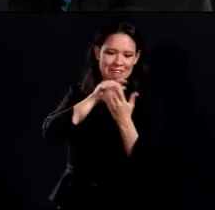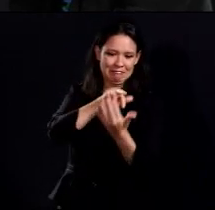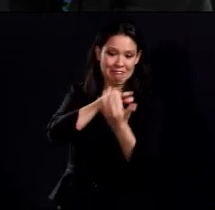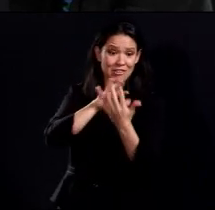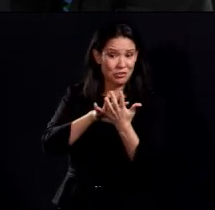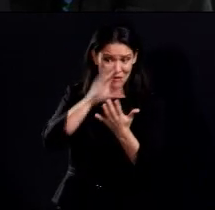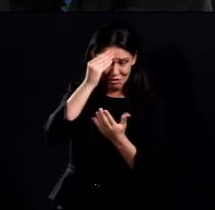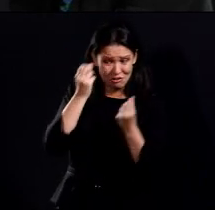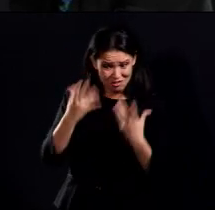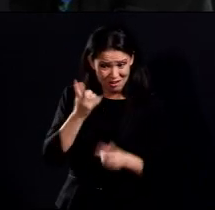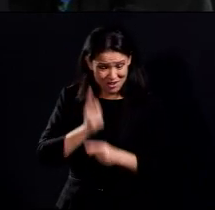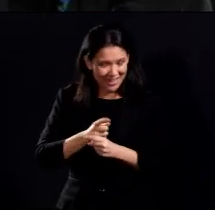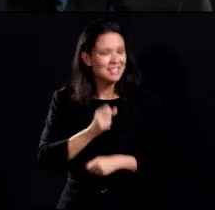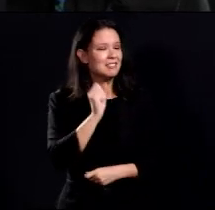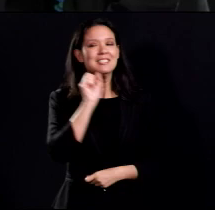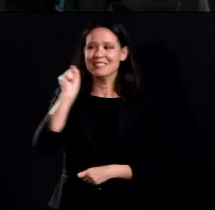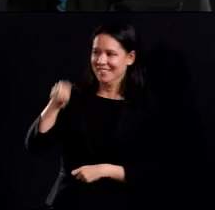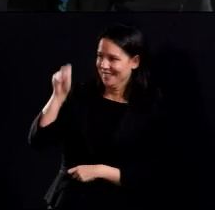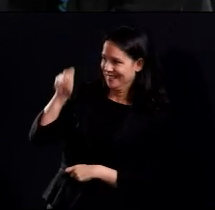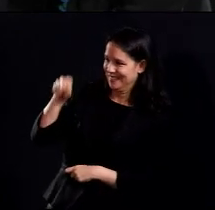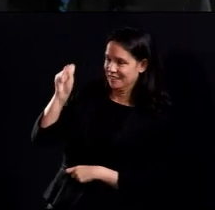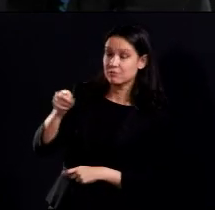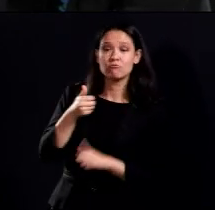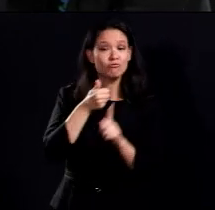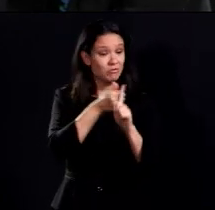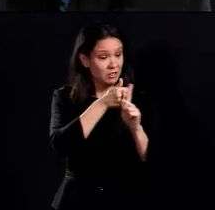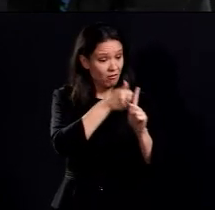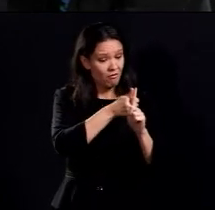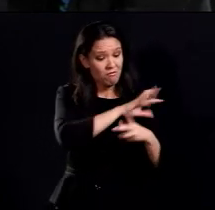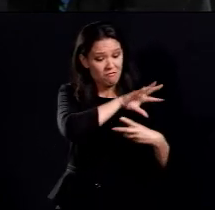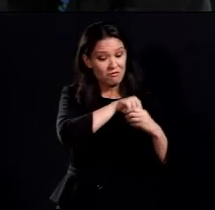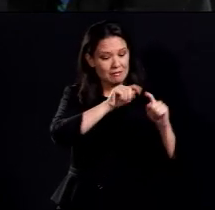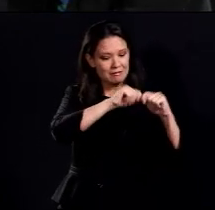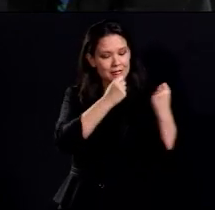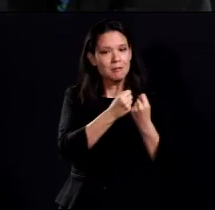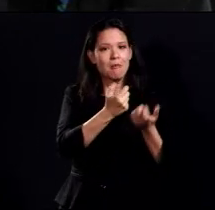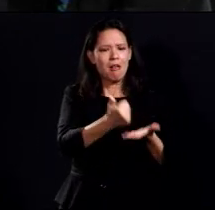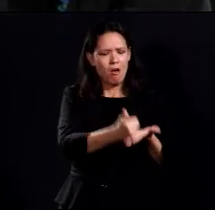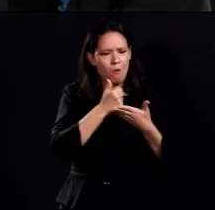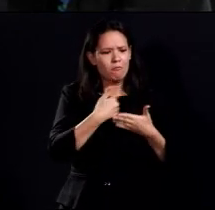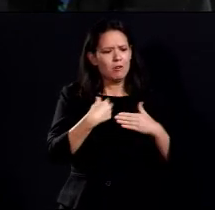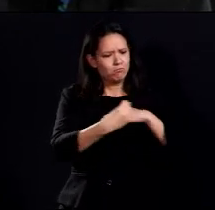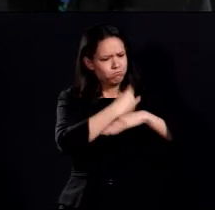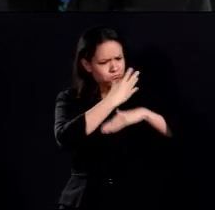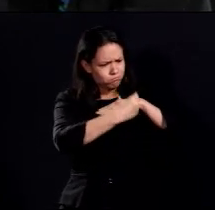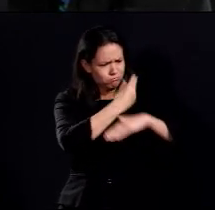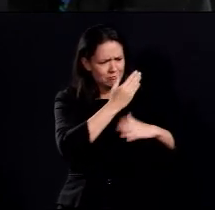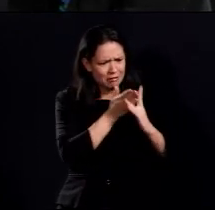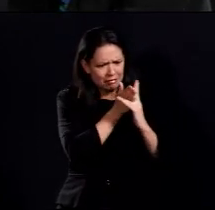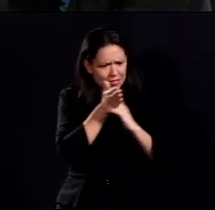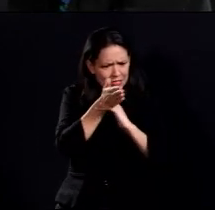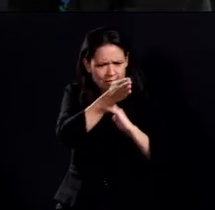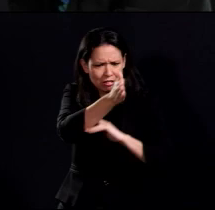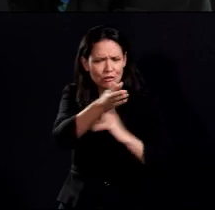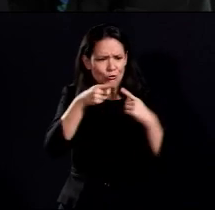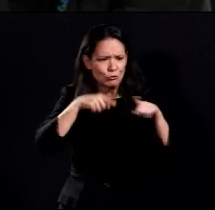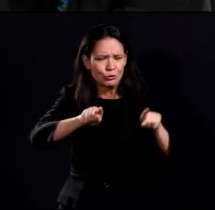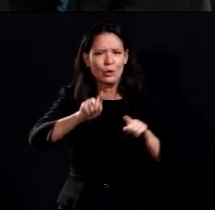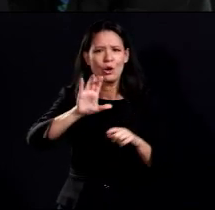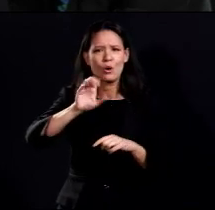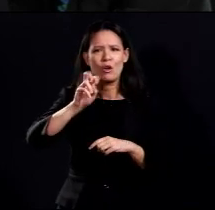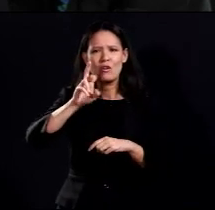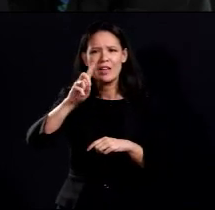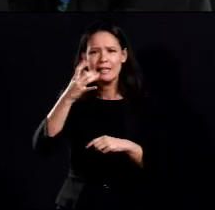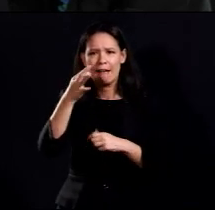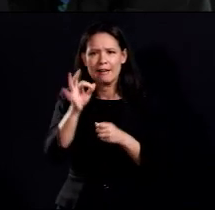definitely. Diana is part of a team of medical experts who are advising us as we move through the COVID-19 virus